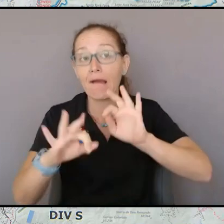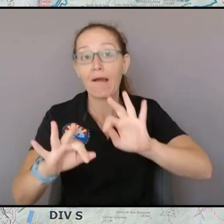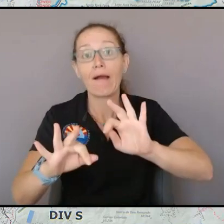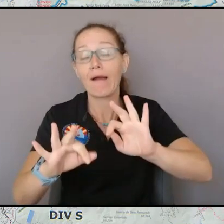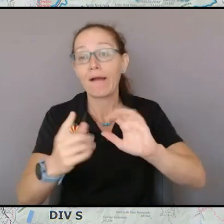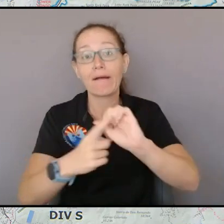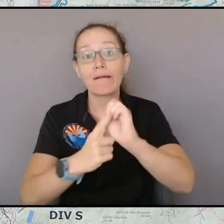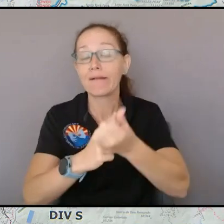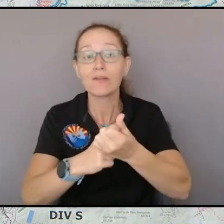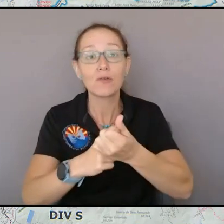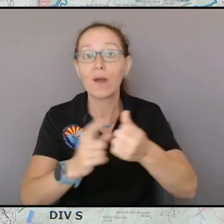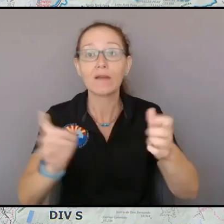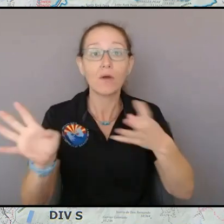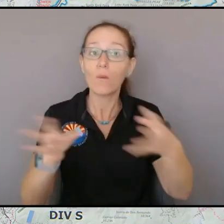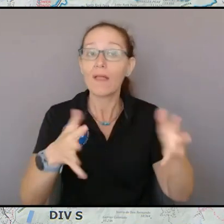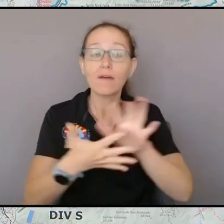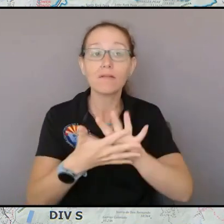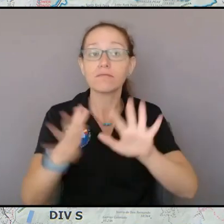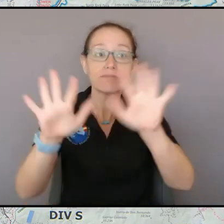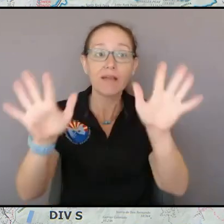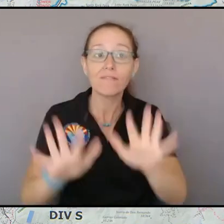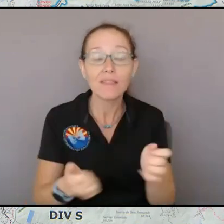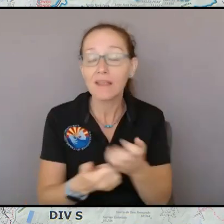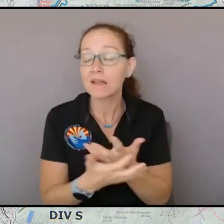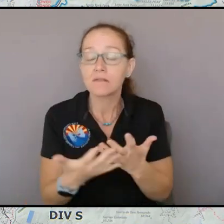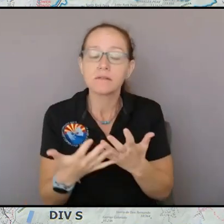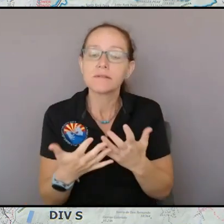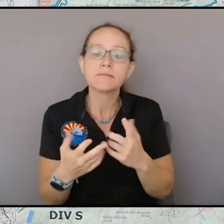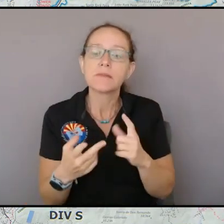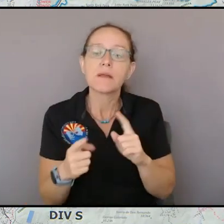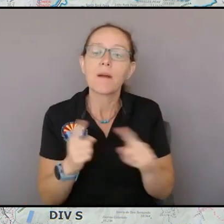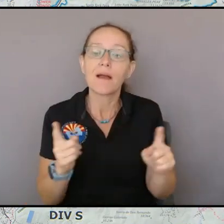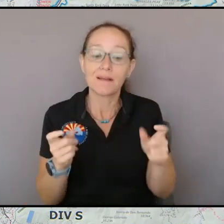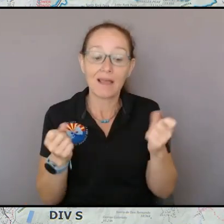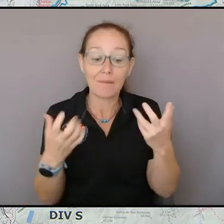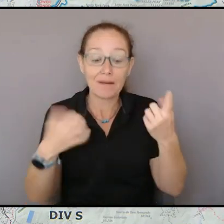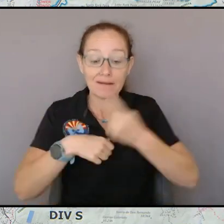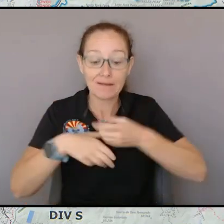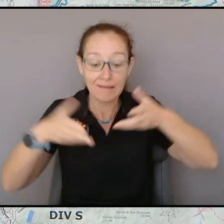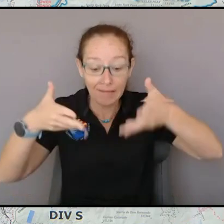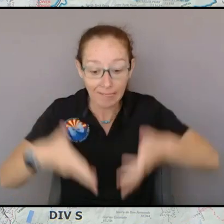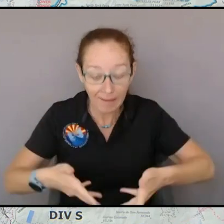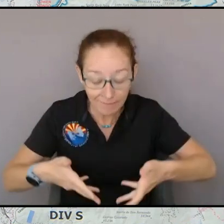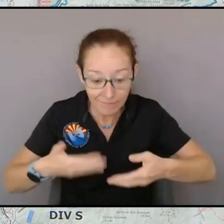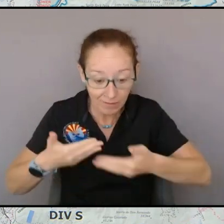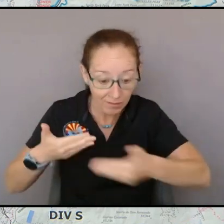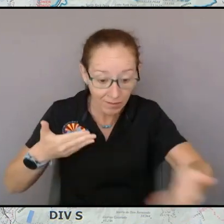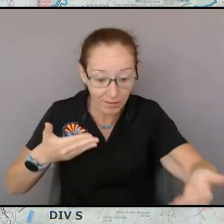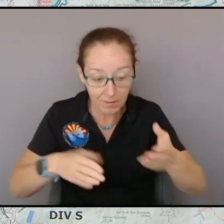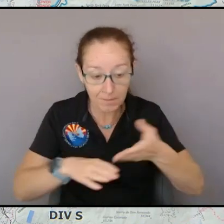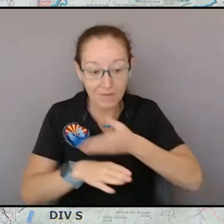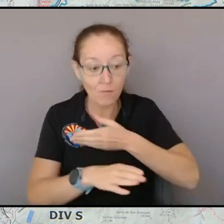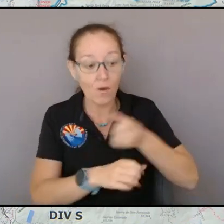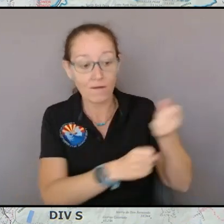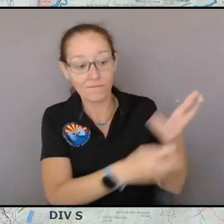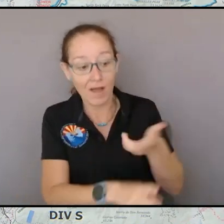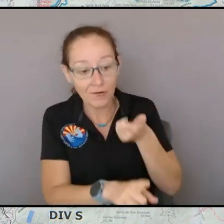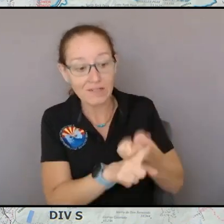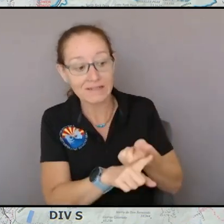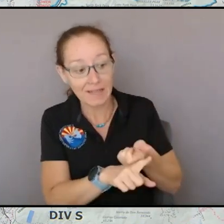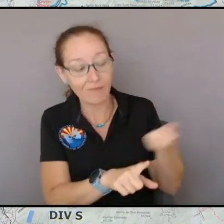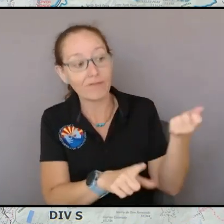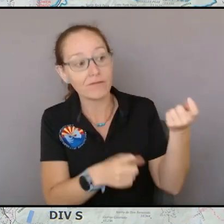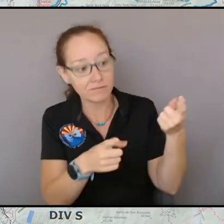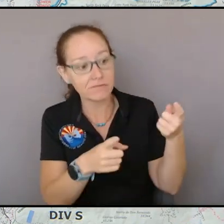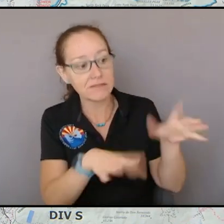what day is the best day to do it of the days left before the fire does it itself so that's the whole key of this